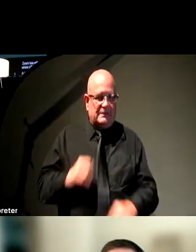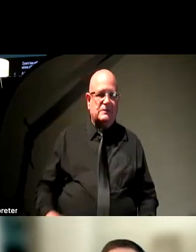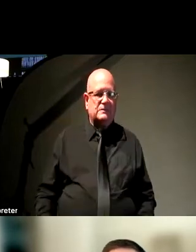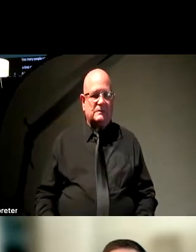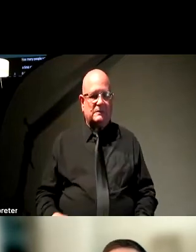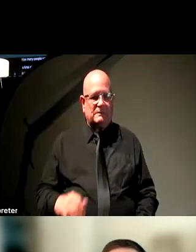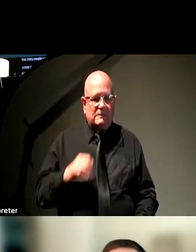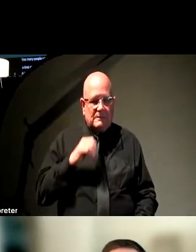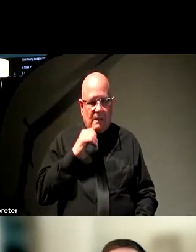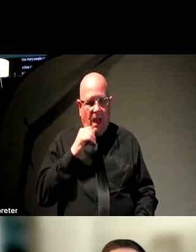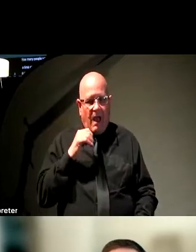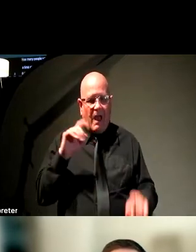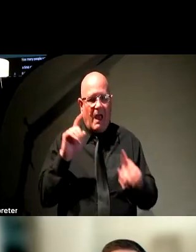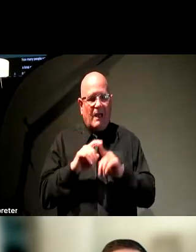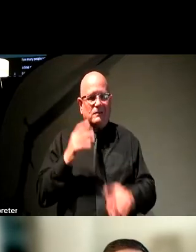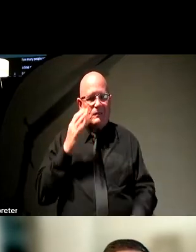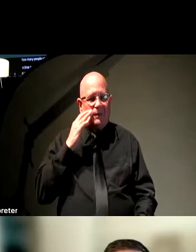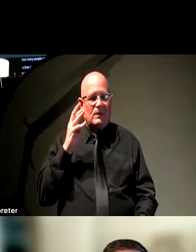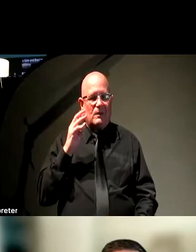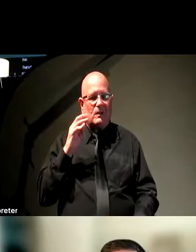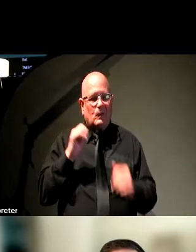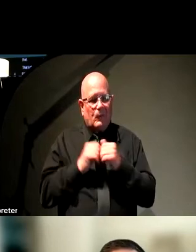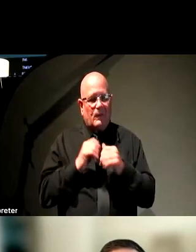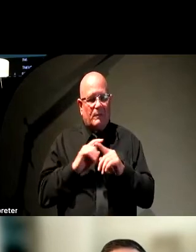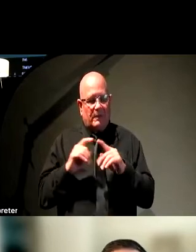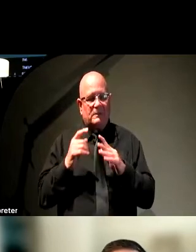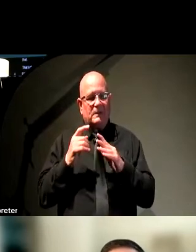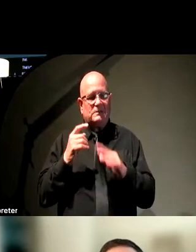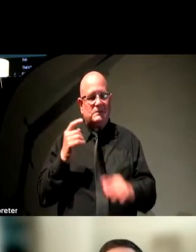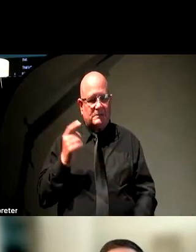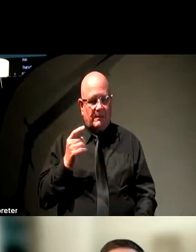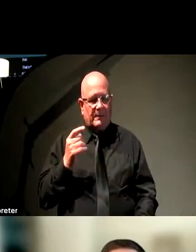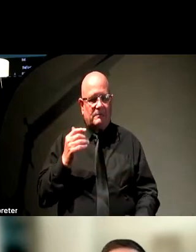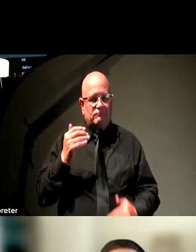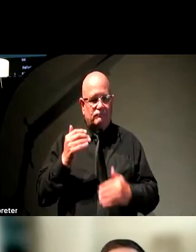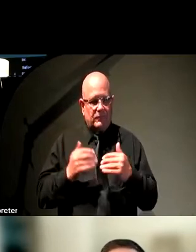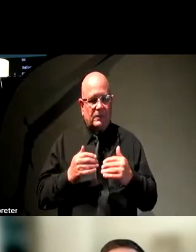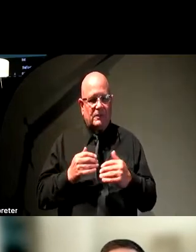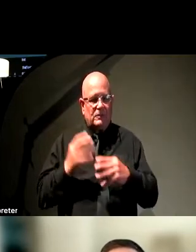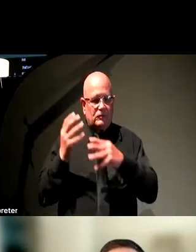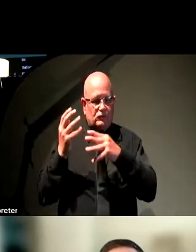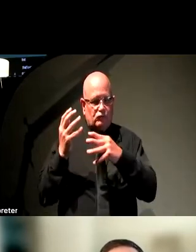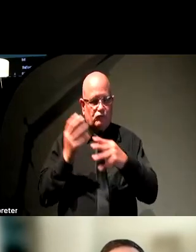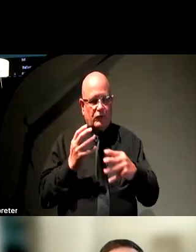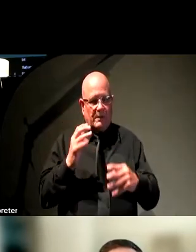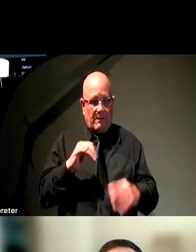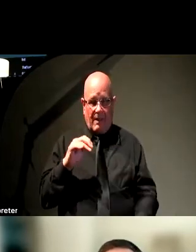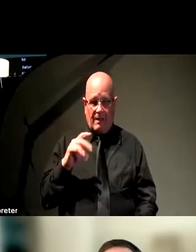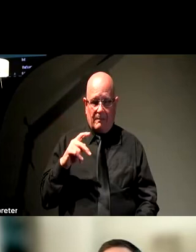But that's something that if you're going to begin to do like Signal Centers has done and stream an event out over a platform,